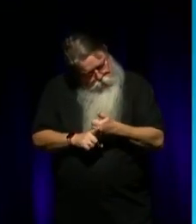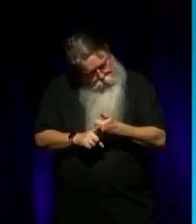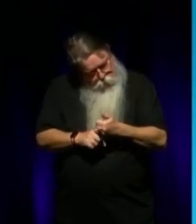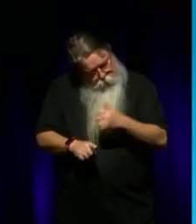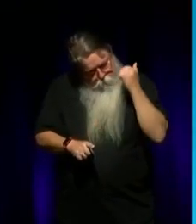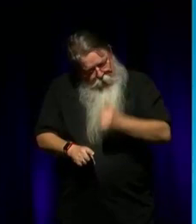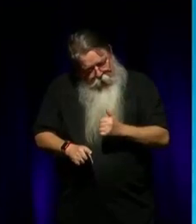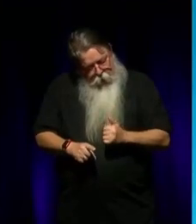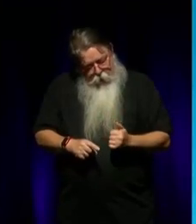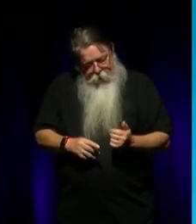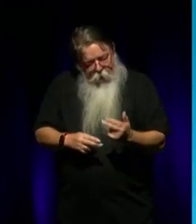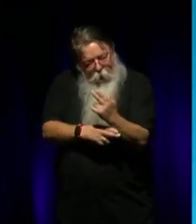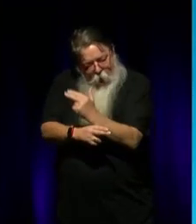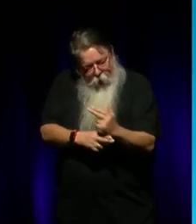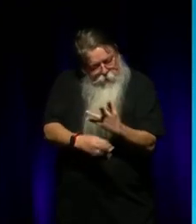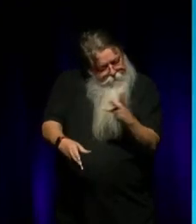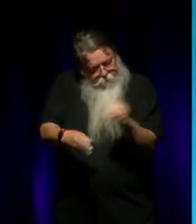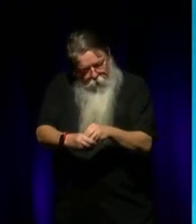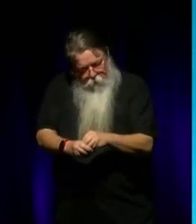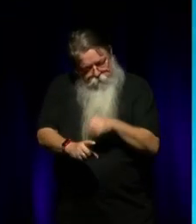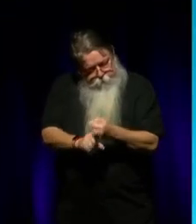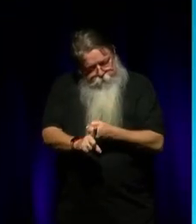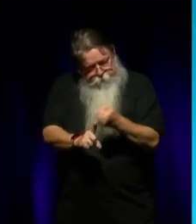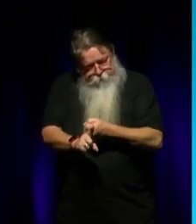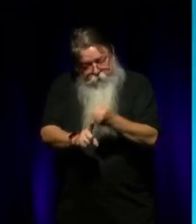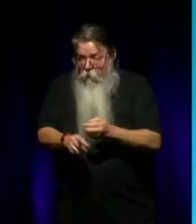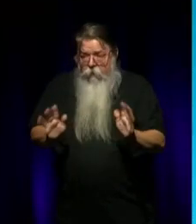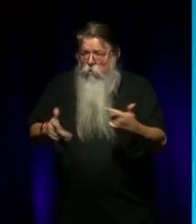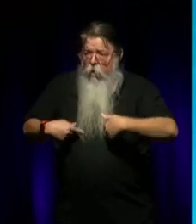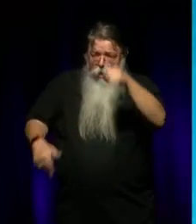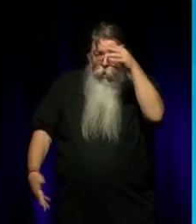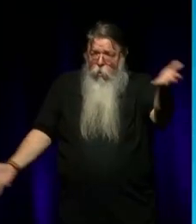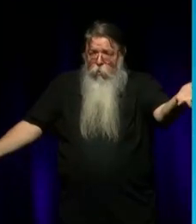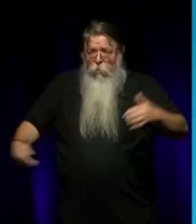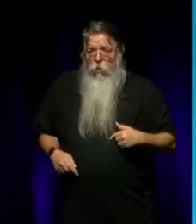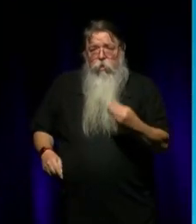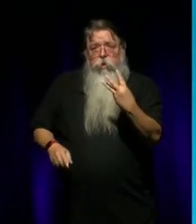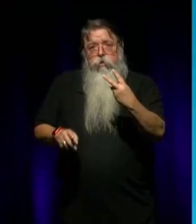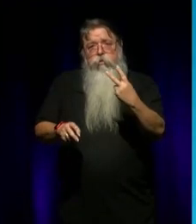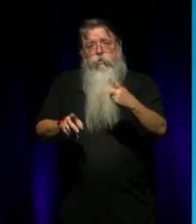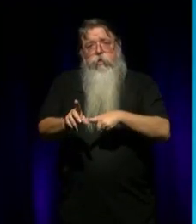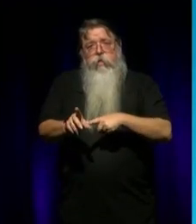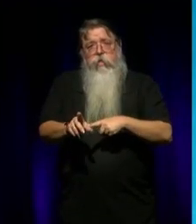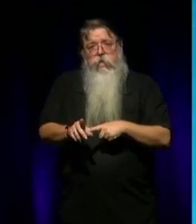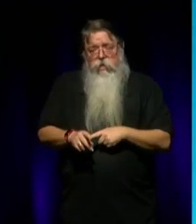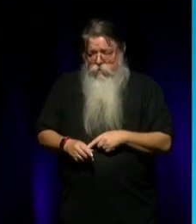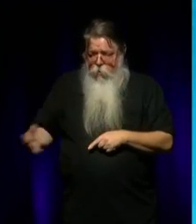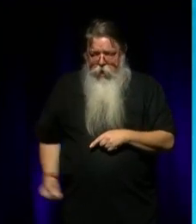to it, um, that's all I know, you know, 32 years, payroll, that's all I know.